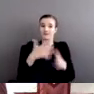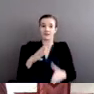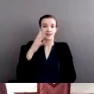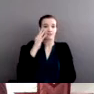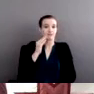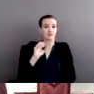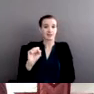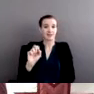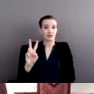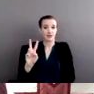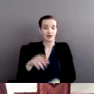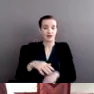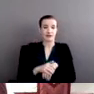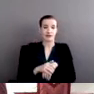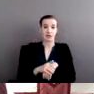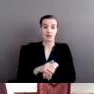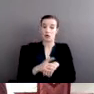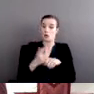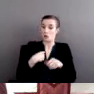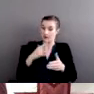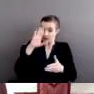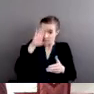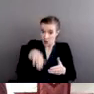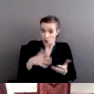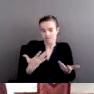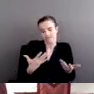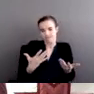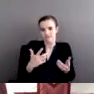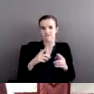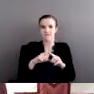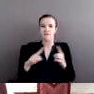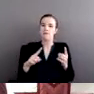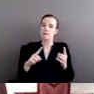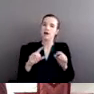know. But it is worth asking, and it's worth our discussion.